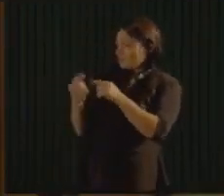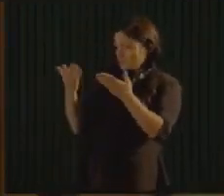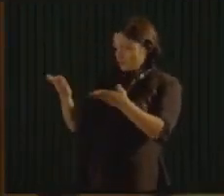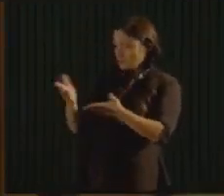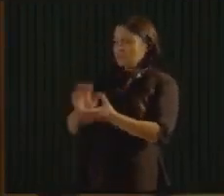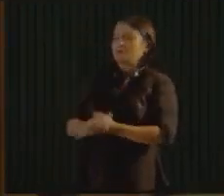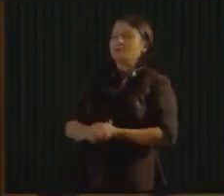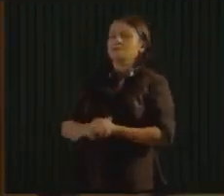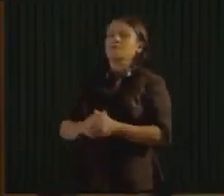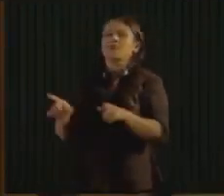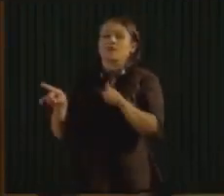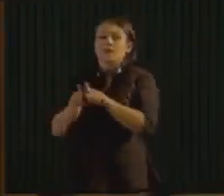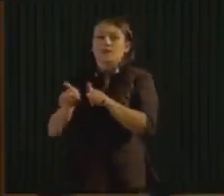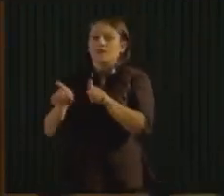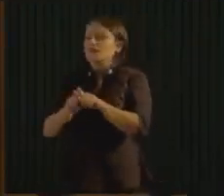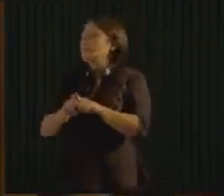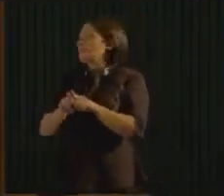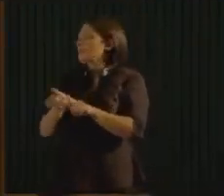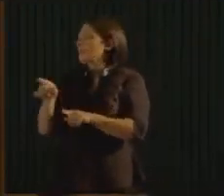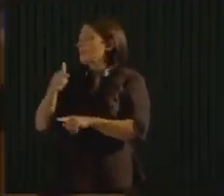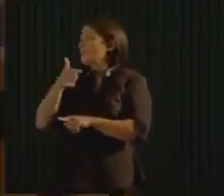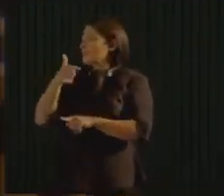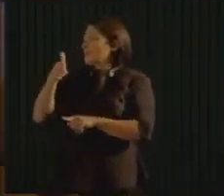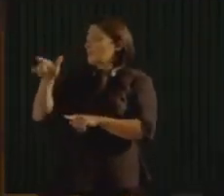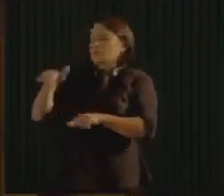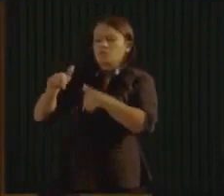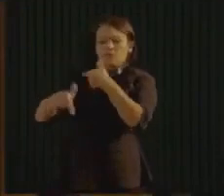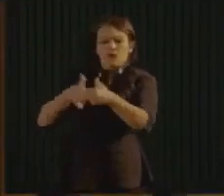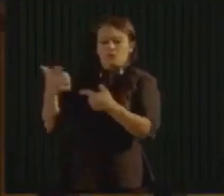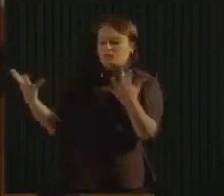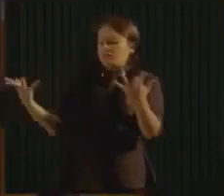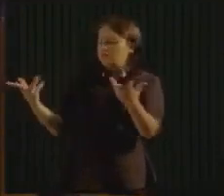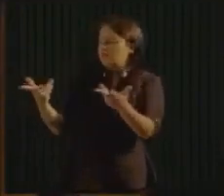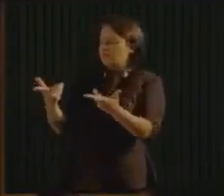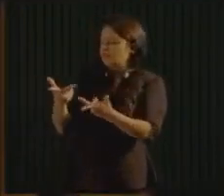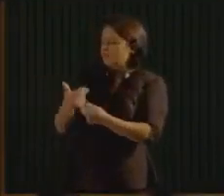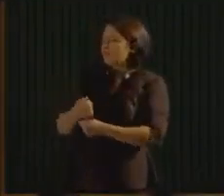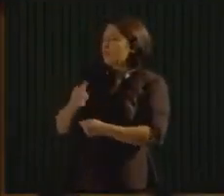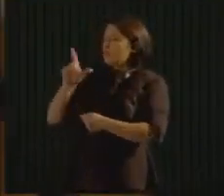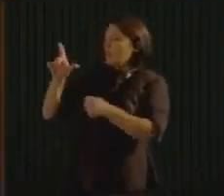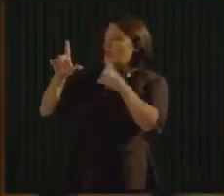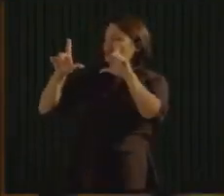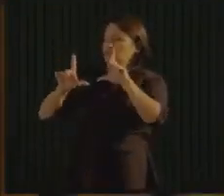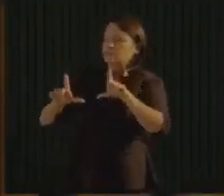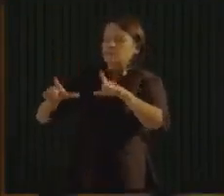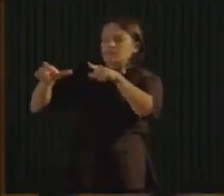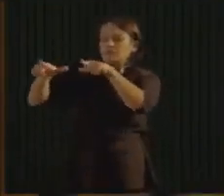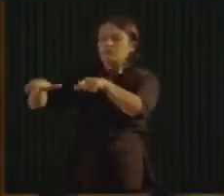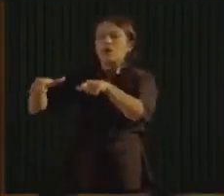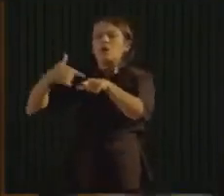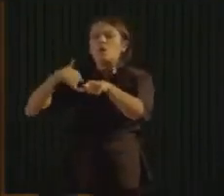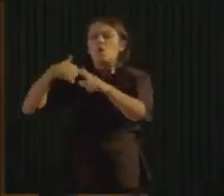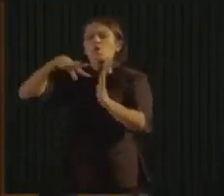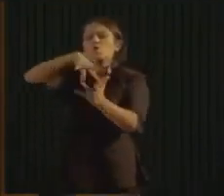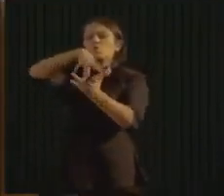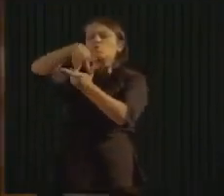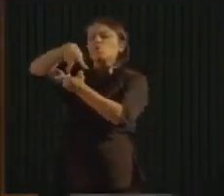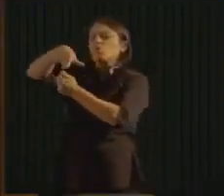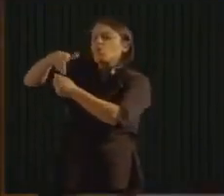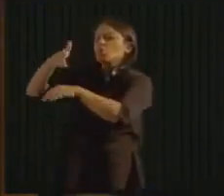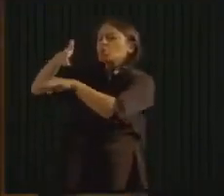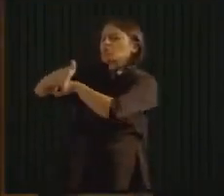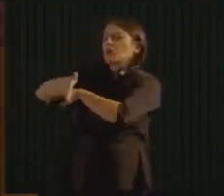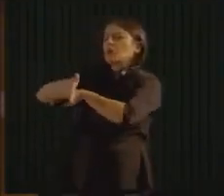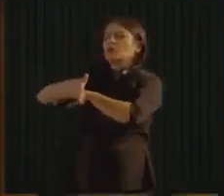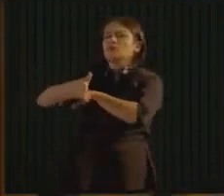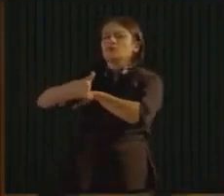relation to Ruth Heib, a fantastic international work Zero Waste International Alliance that she participates and